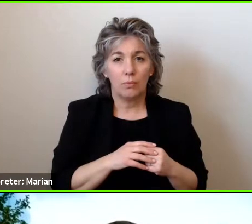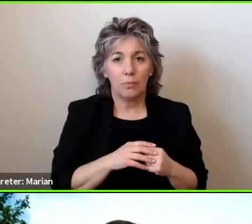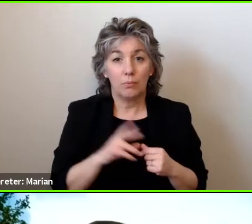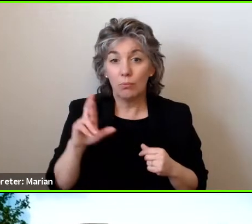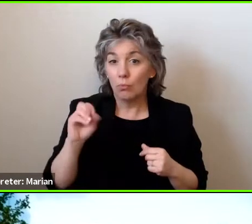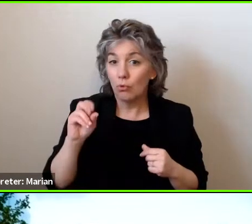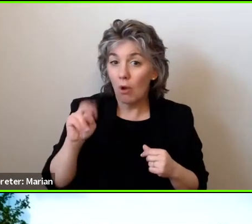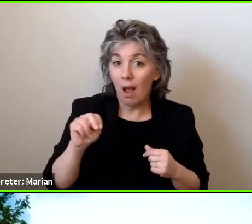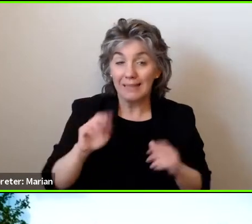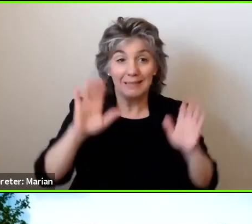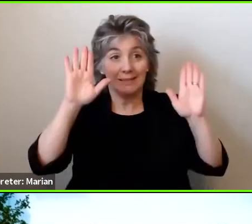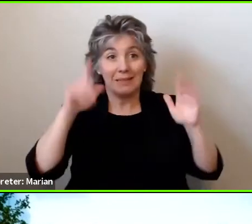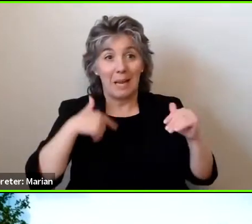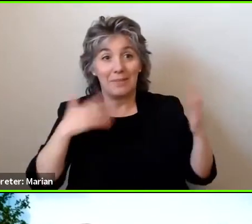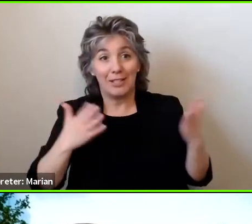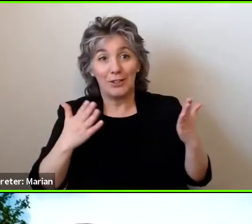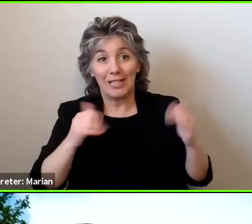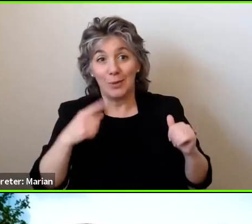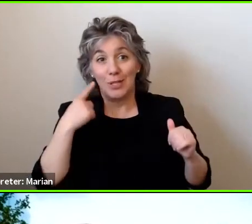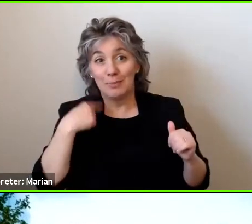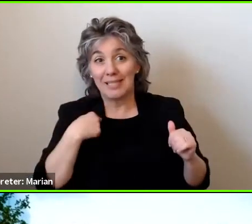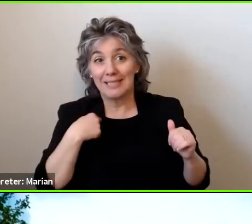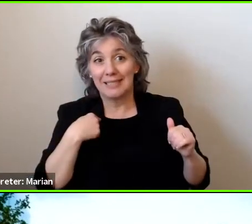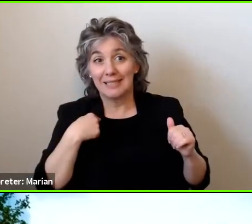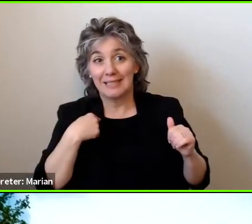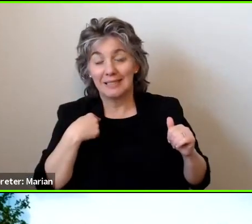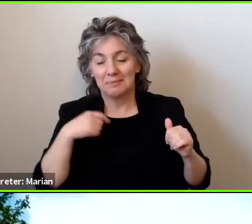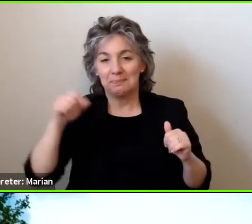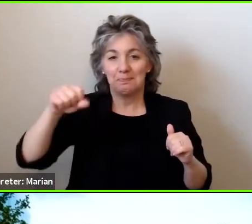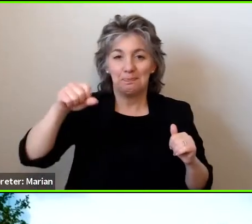There I am. Can you hear me now? Yes, we can. me? Okay.